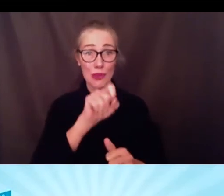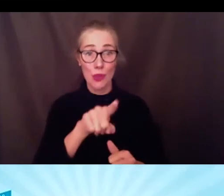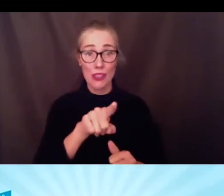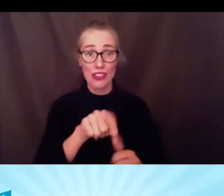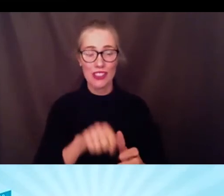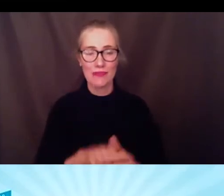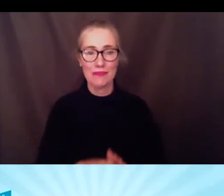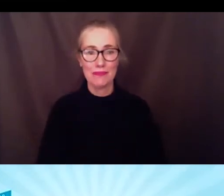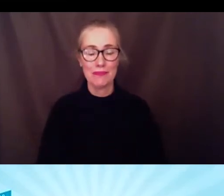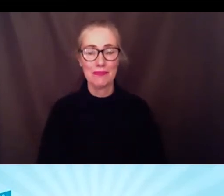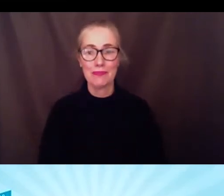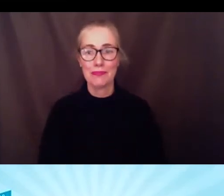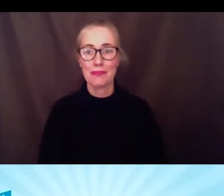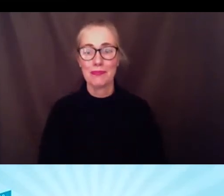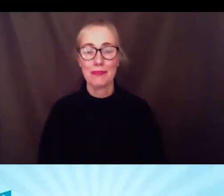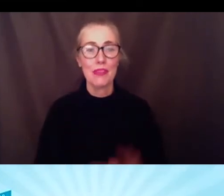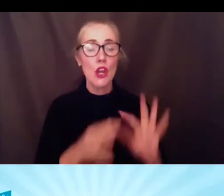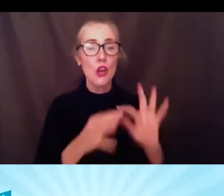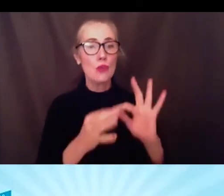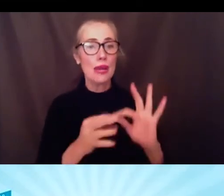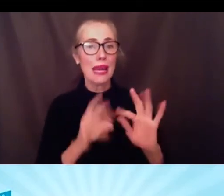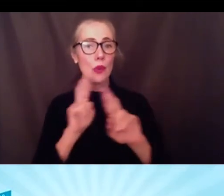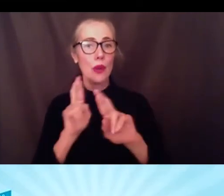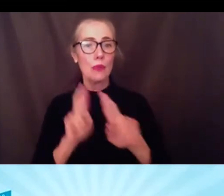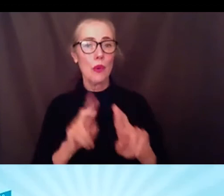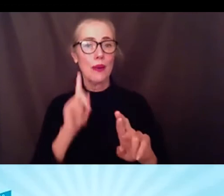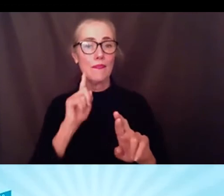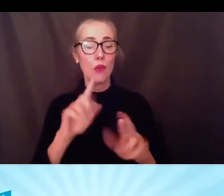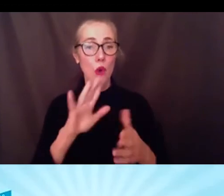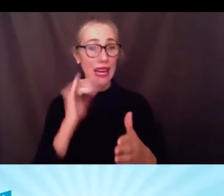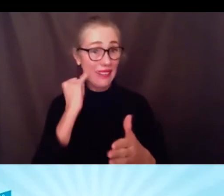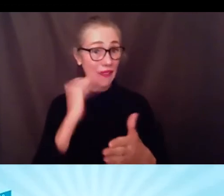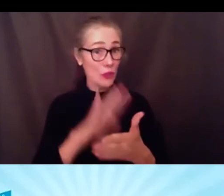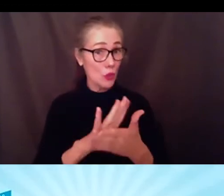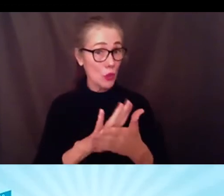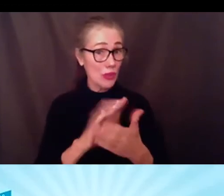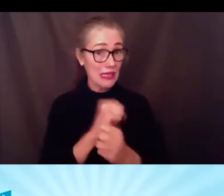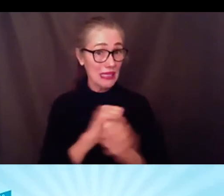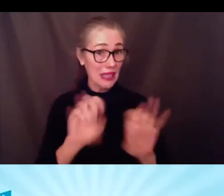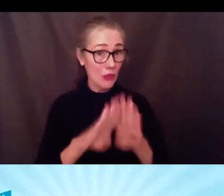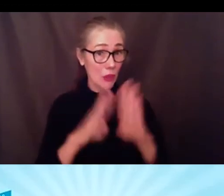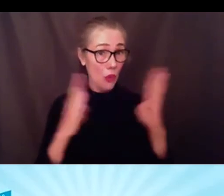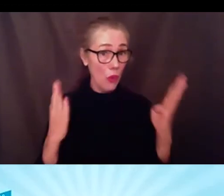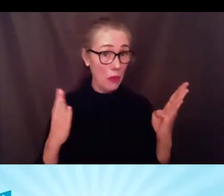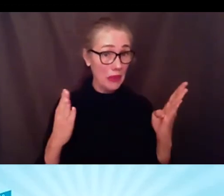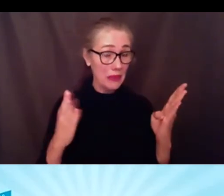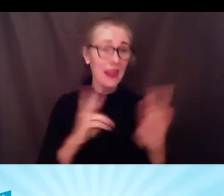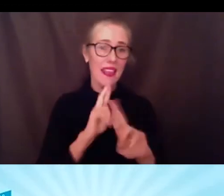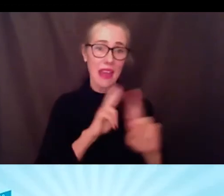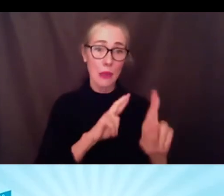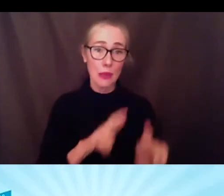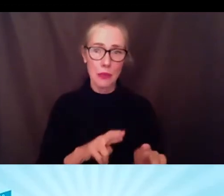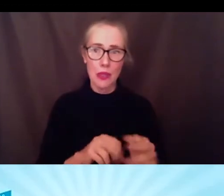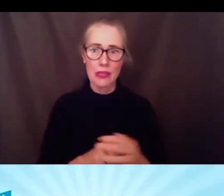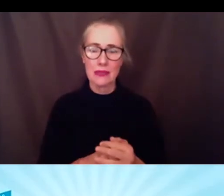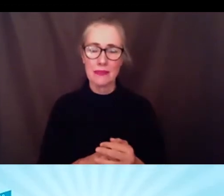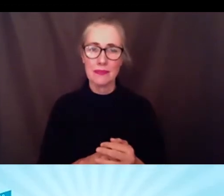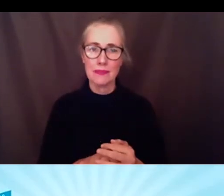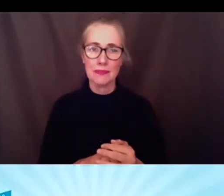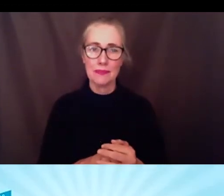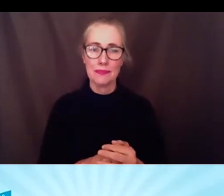report on the safety opening of schools i like to focus